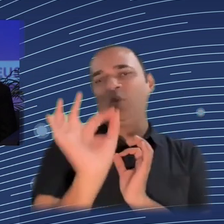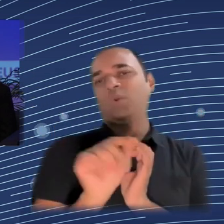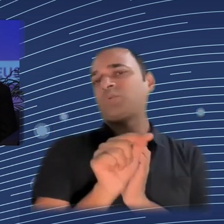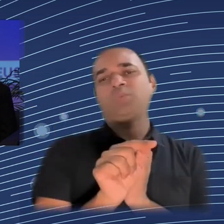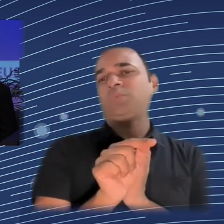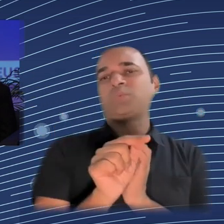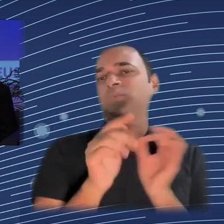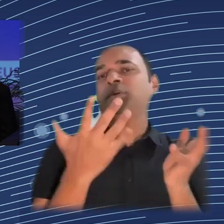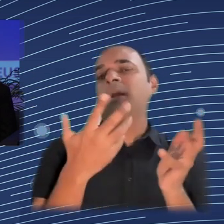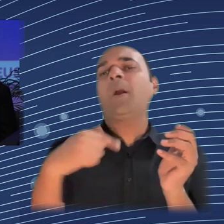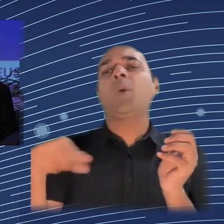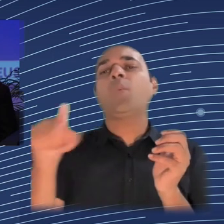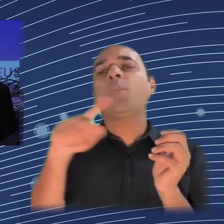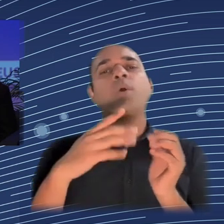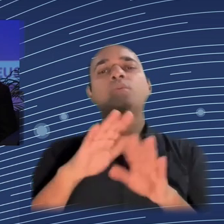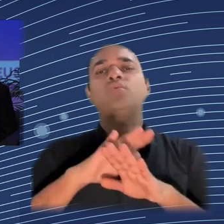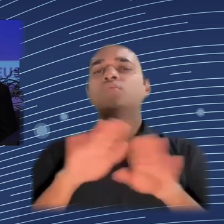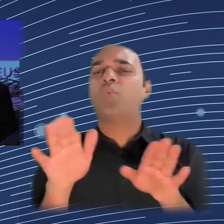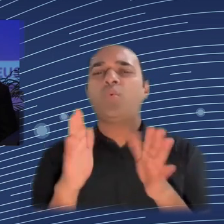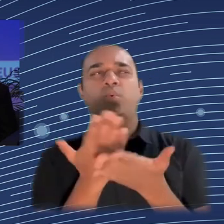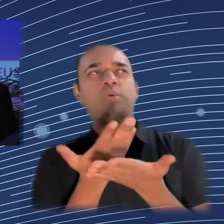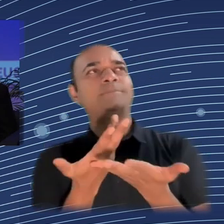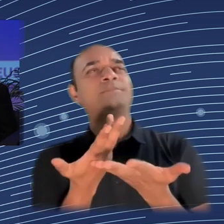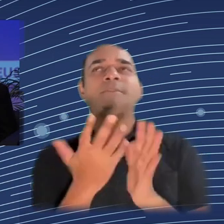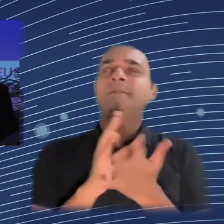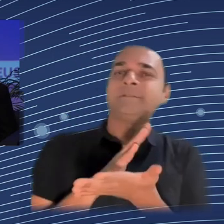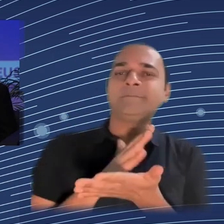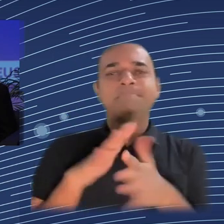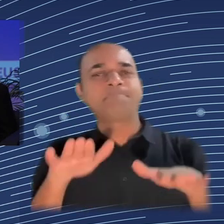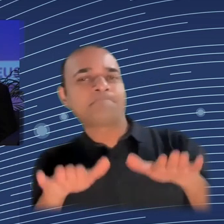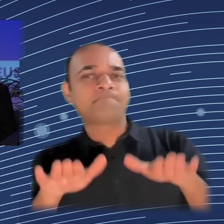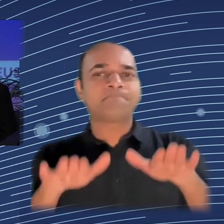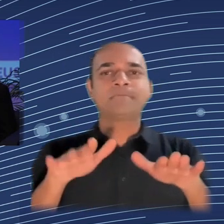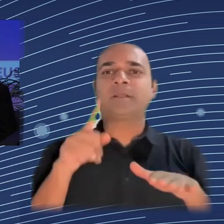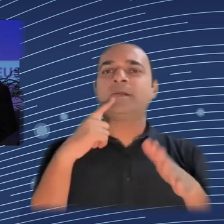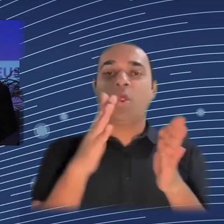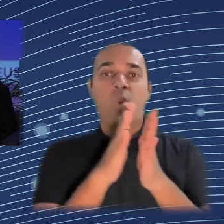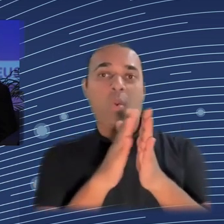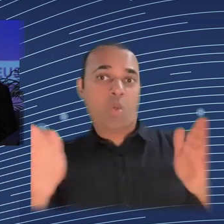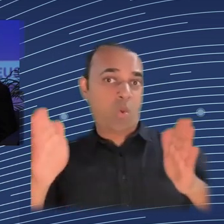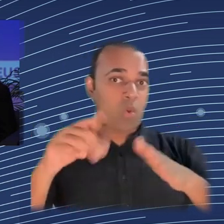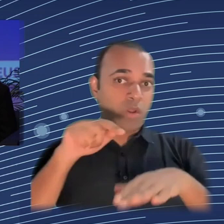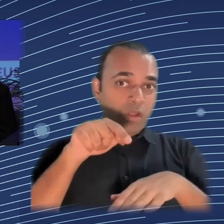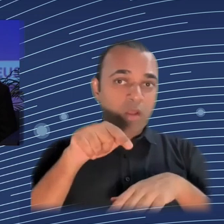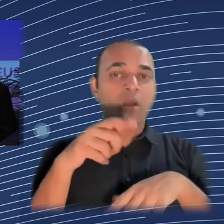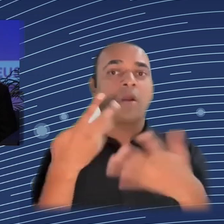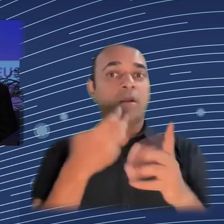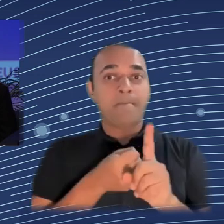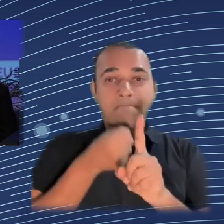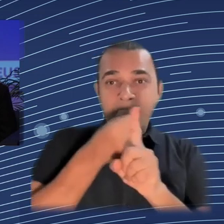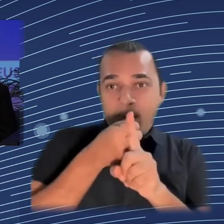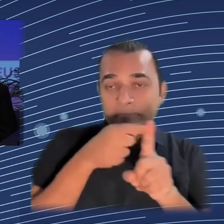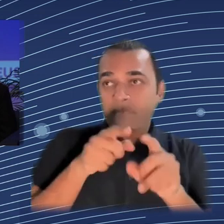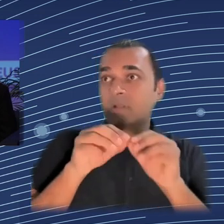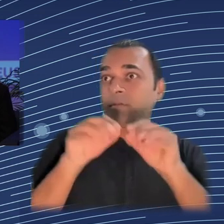much tangled in our lives. They play a role in so many different areas, in justice, in healthcare, in police, and so